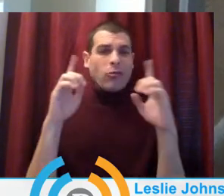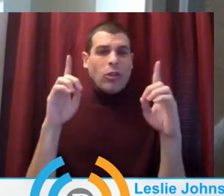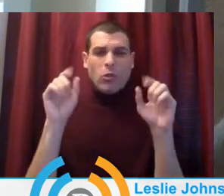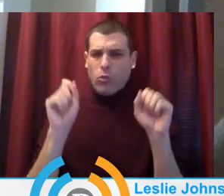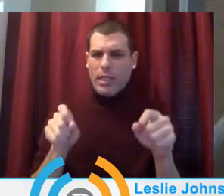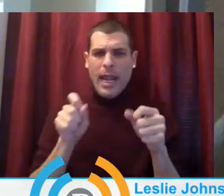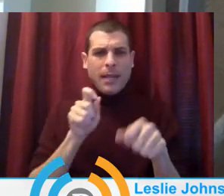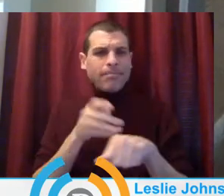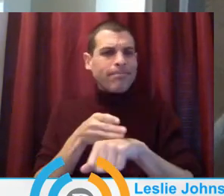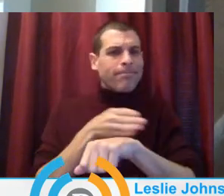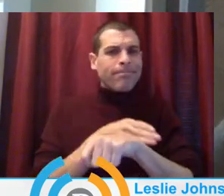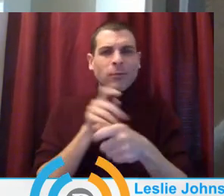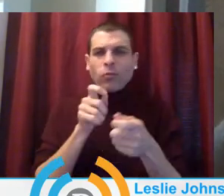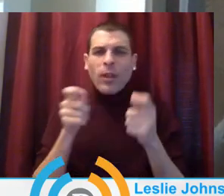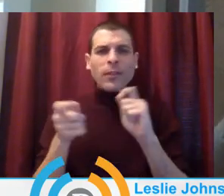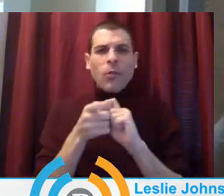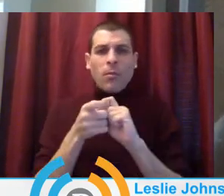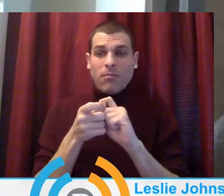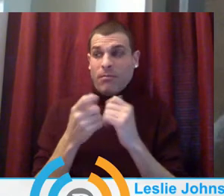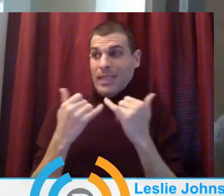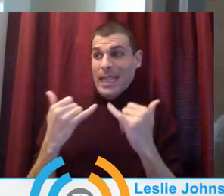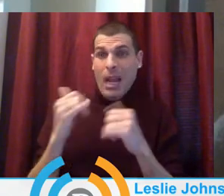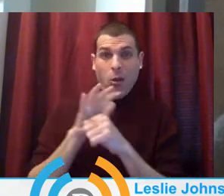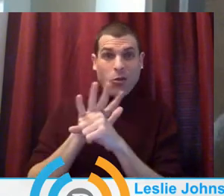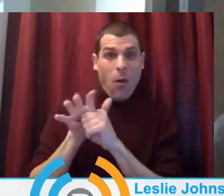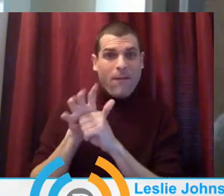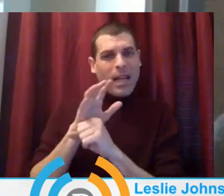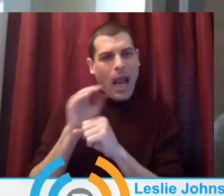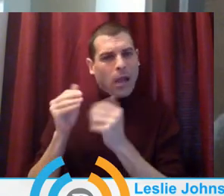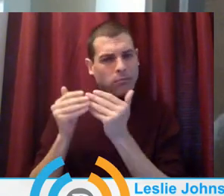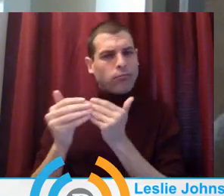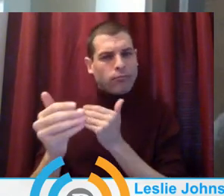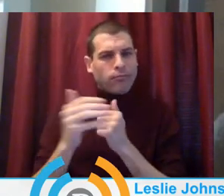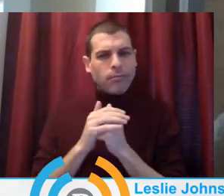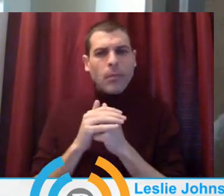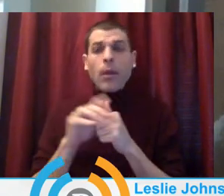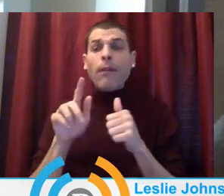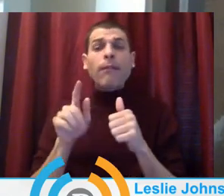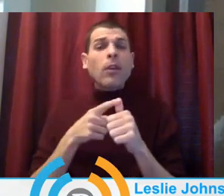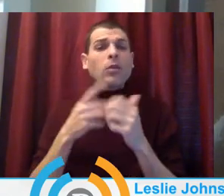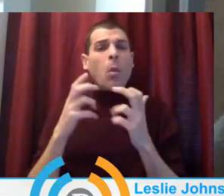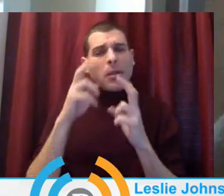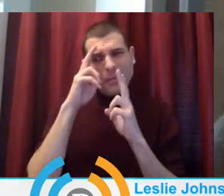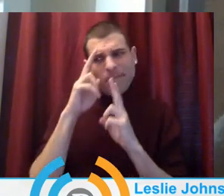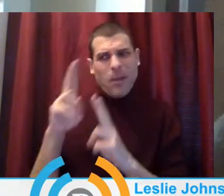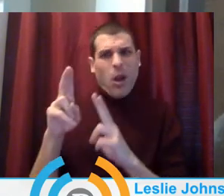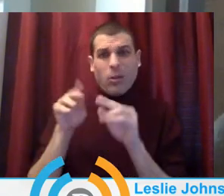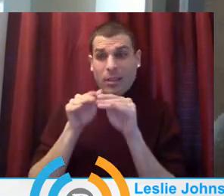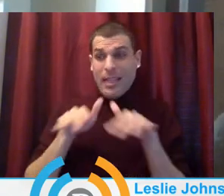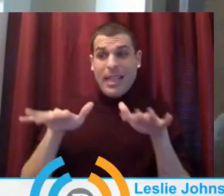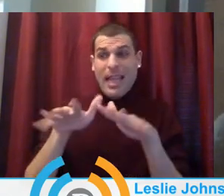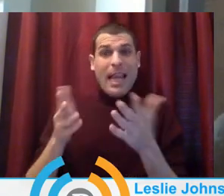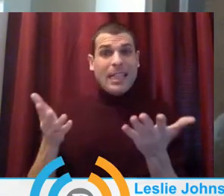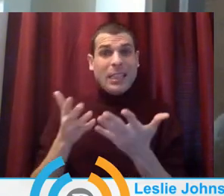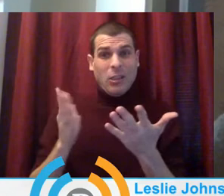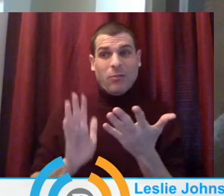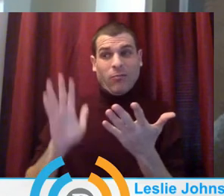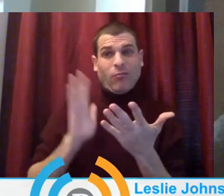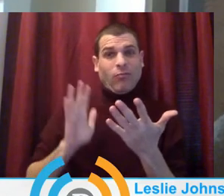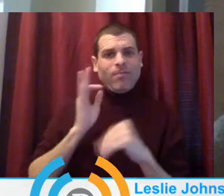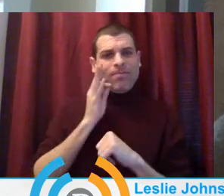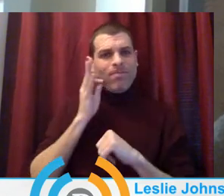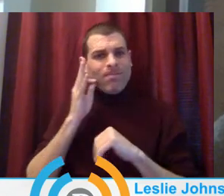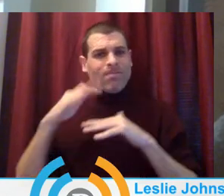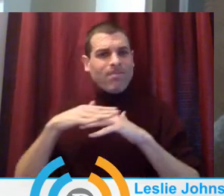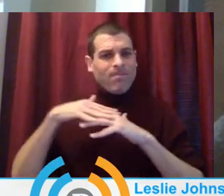Before we begin, we acknowledge that the land we are on is native land and was stolen from people who lived here for